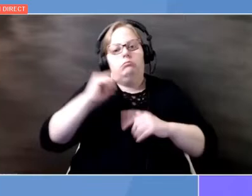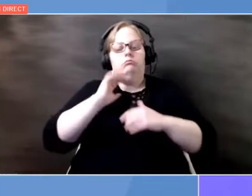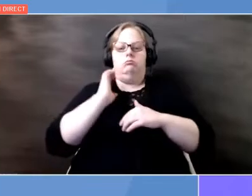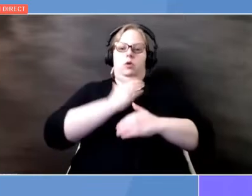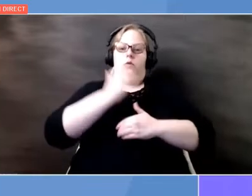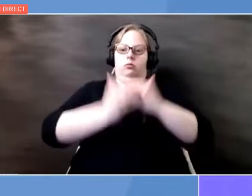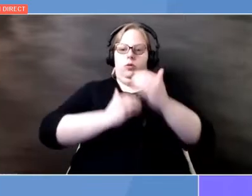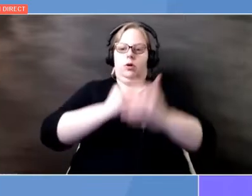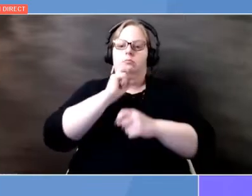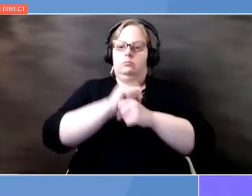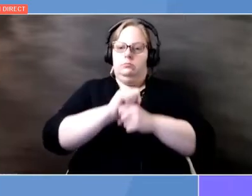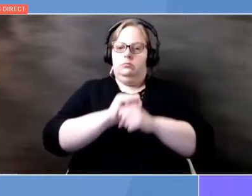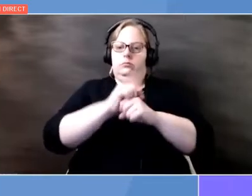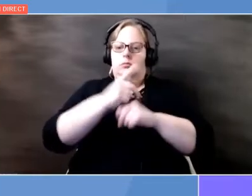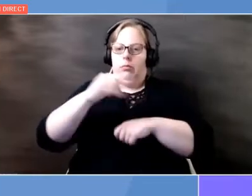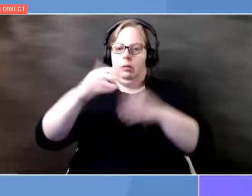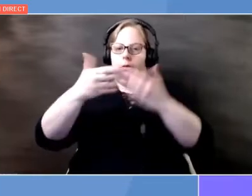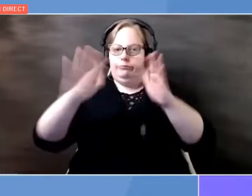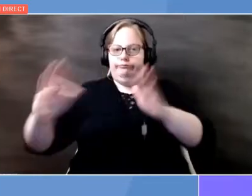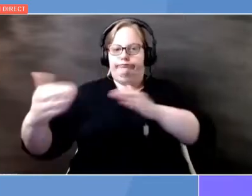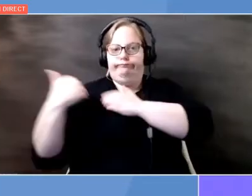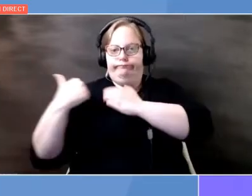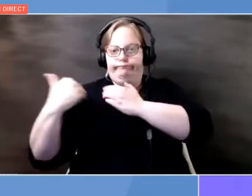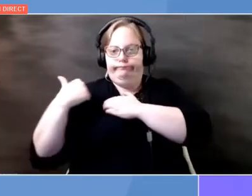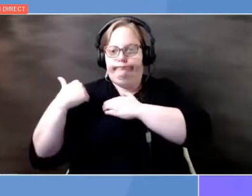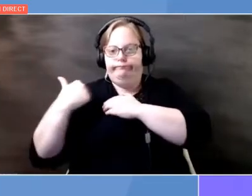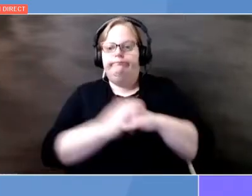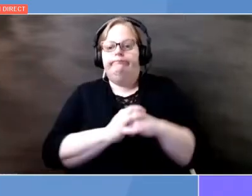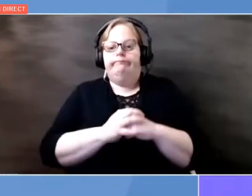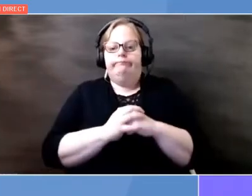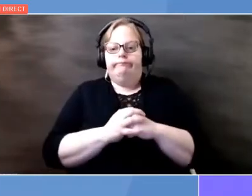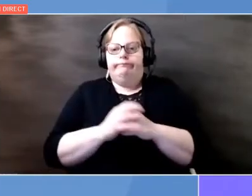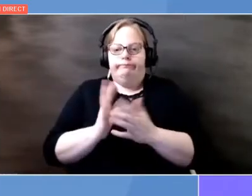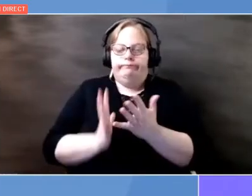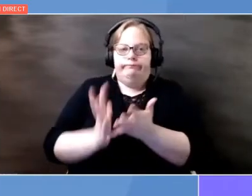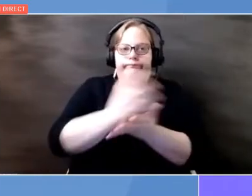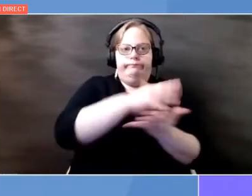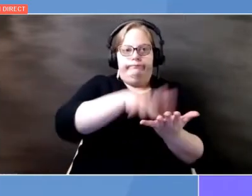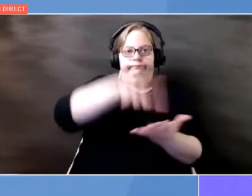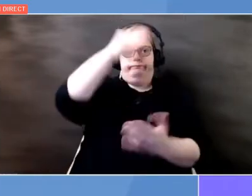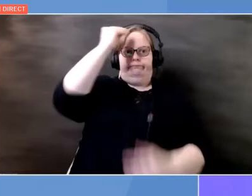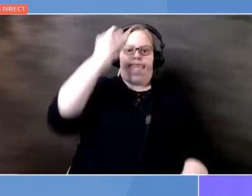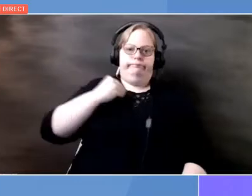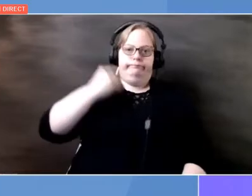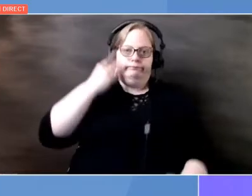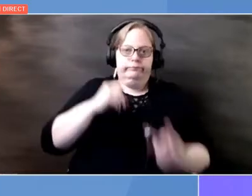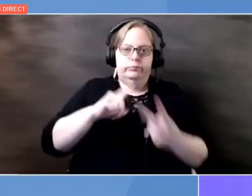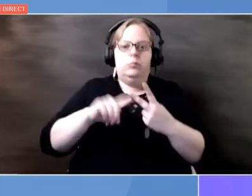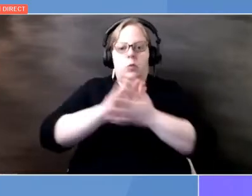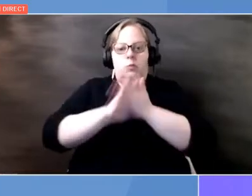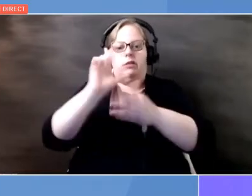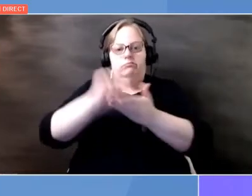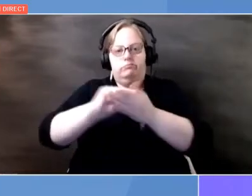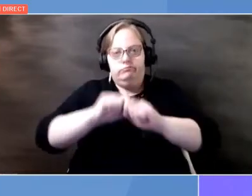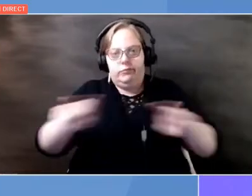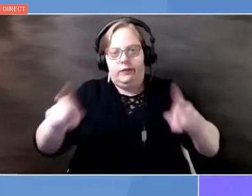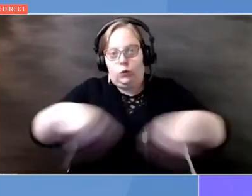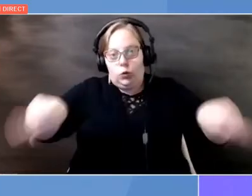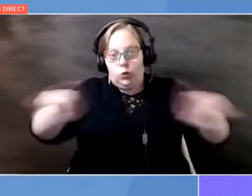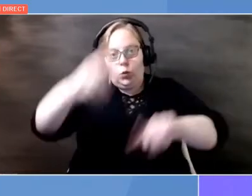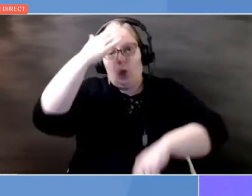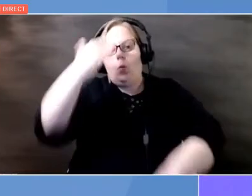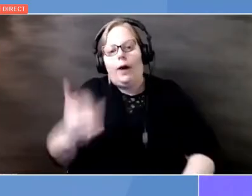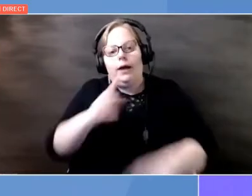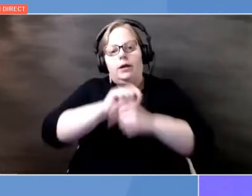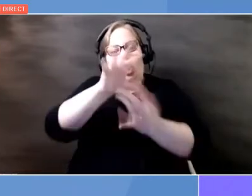accountable. We are gathering this experience and will be made publicly available for all of you guys, so we can learn about this process